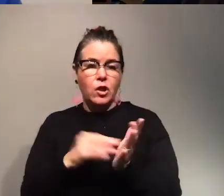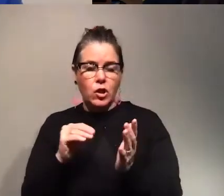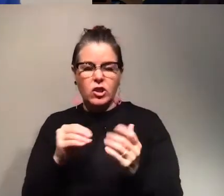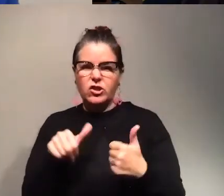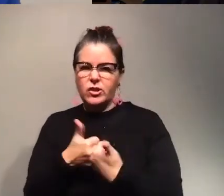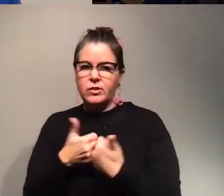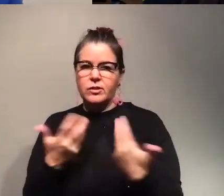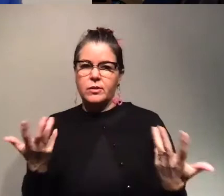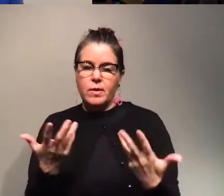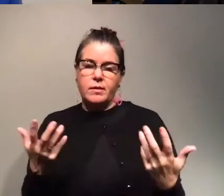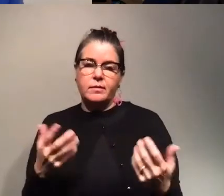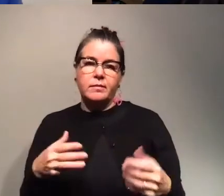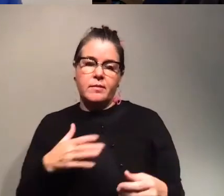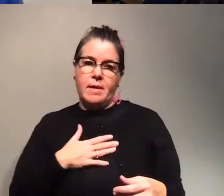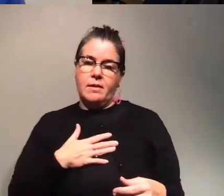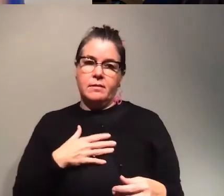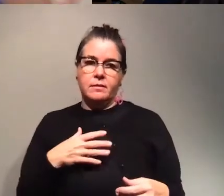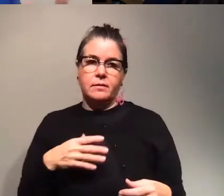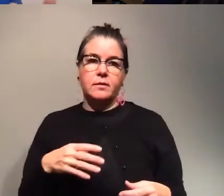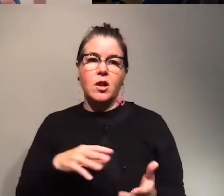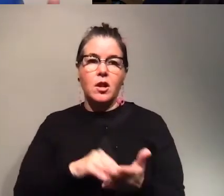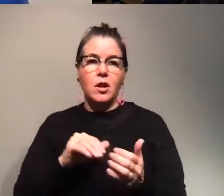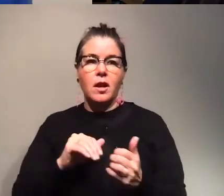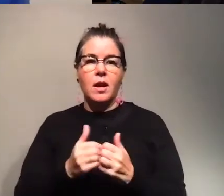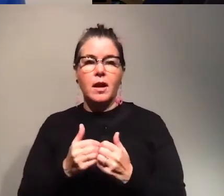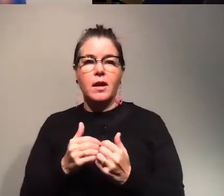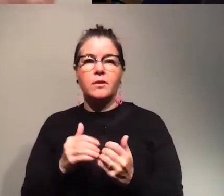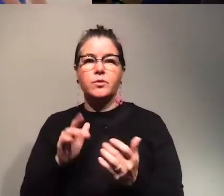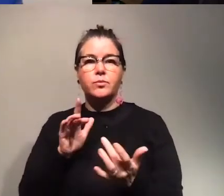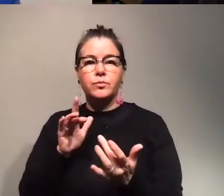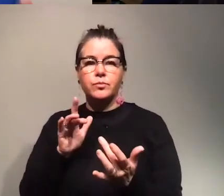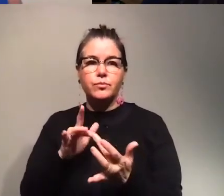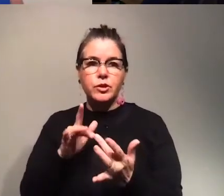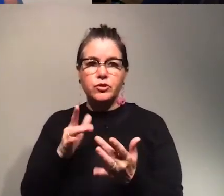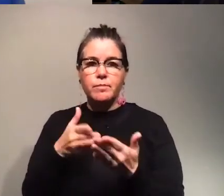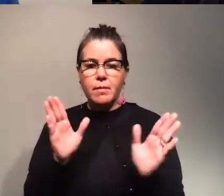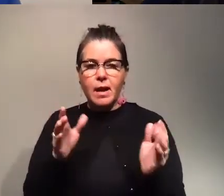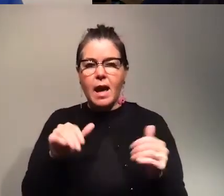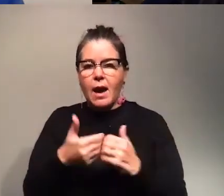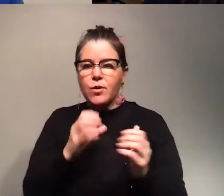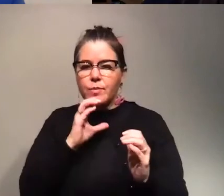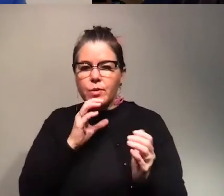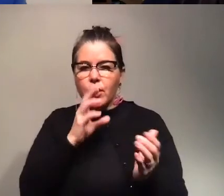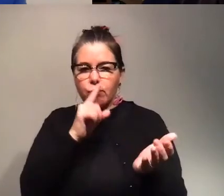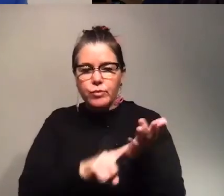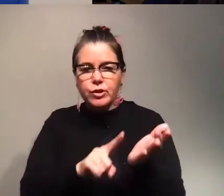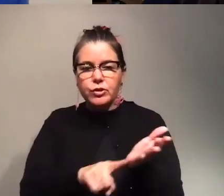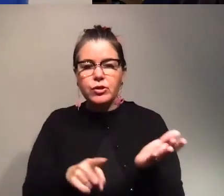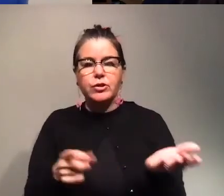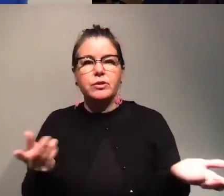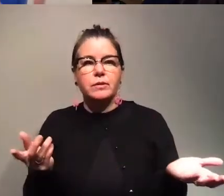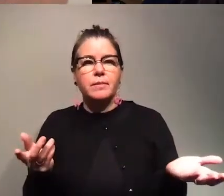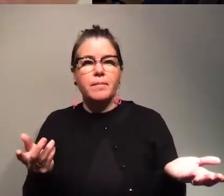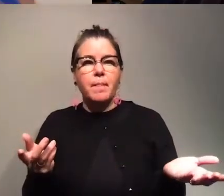in my case it was learning how to reach the public and how to communicate your research in a way that is